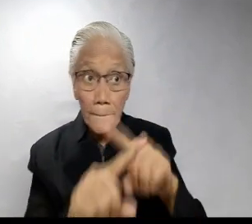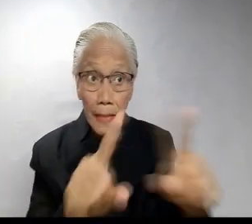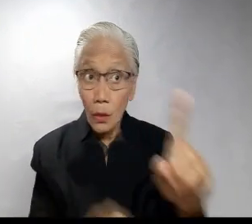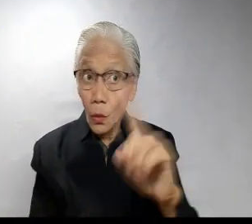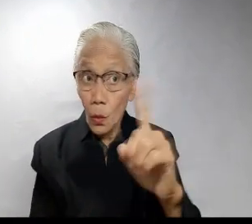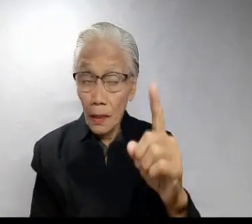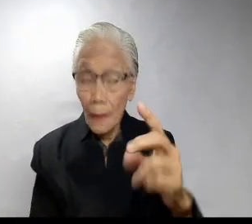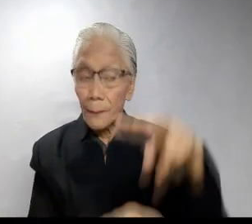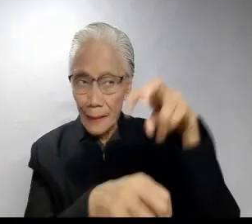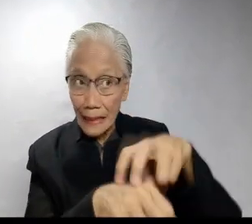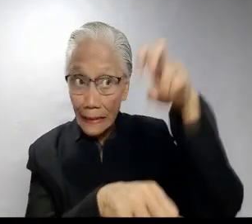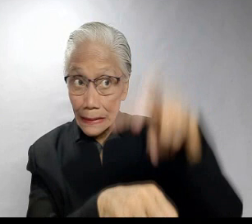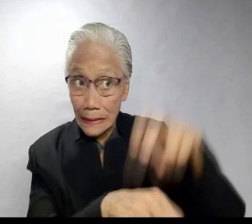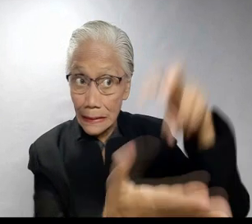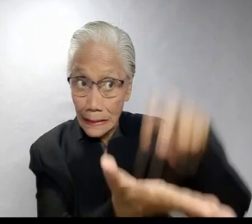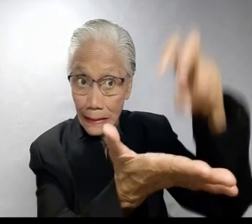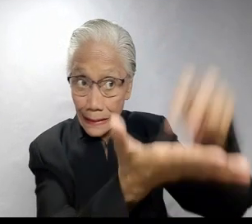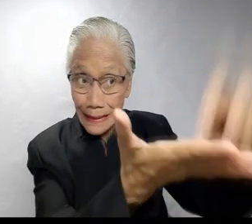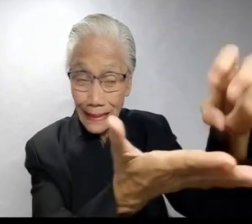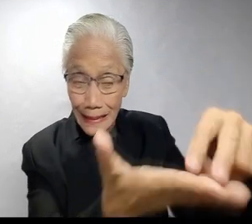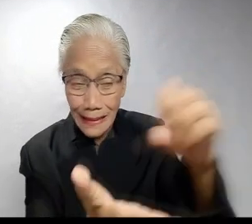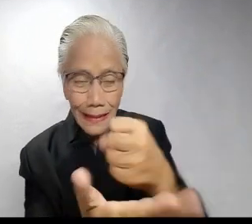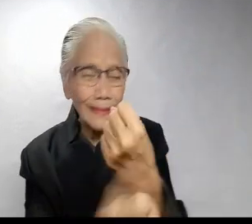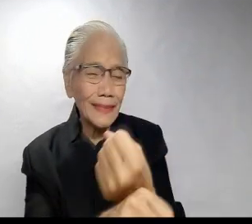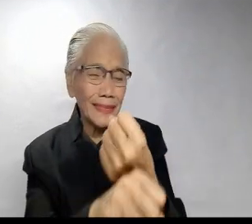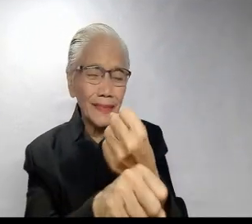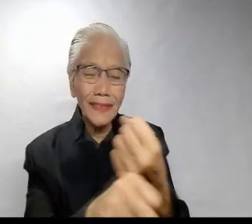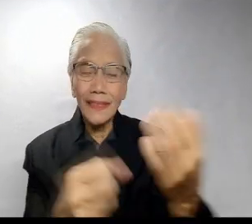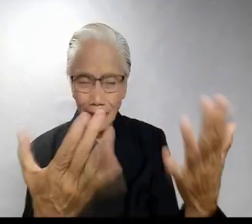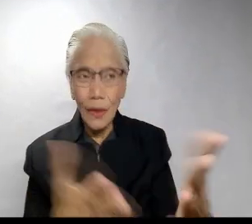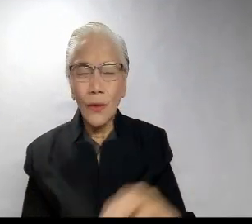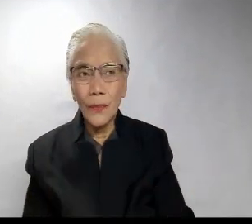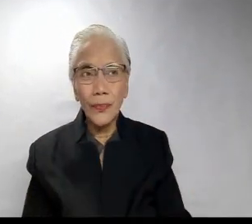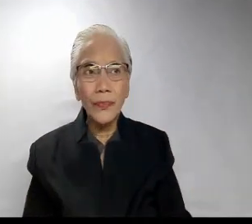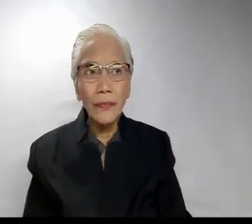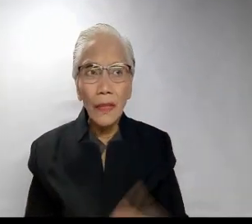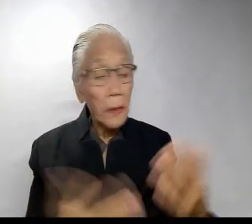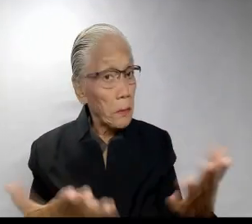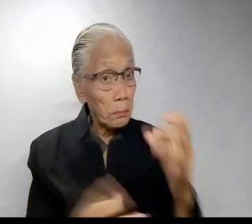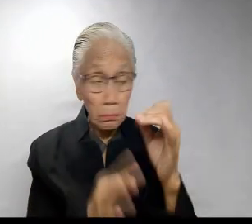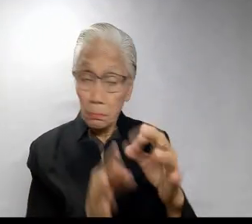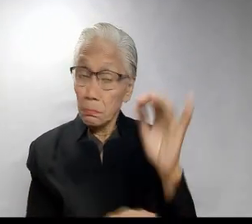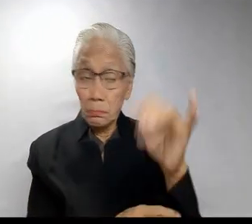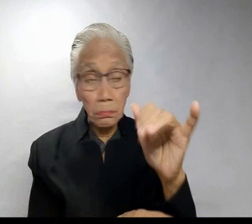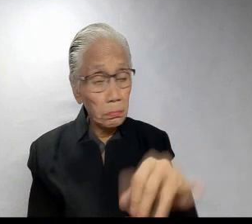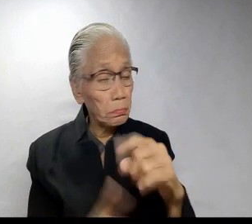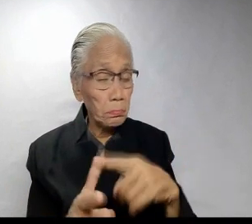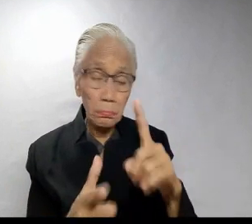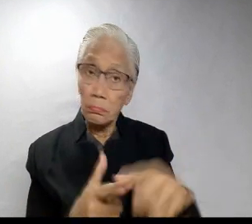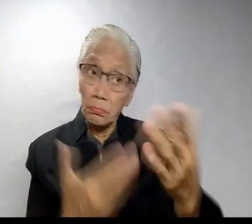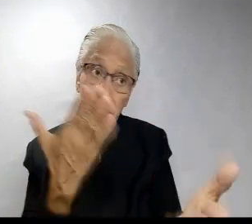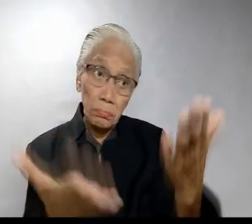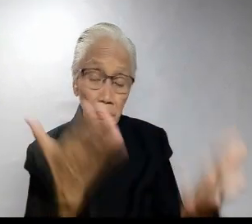ay batong eggs. Haha, so, batong eggs ka na nga ba sa buhay? Kung yes, then